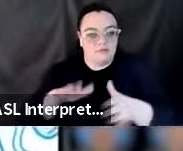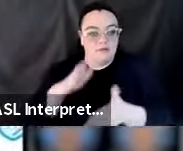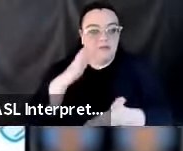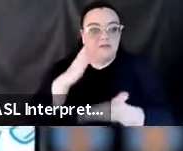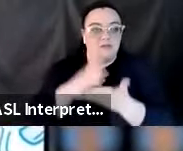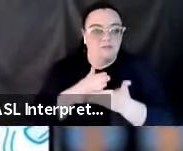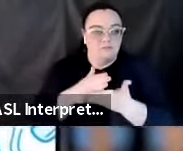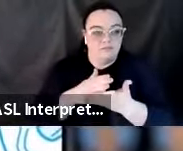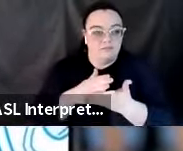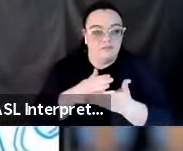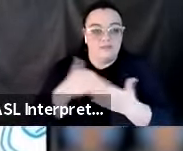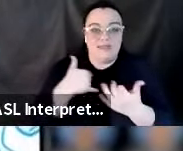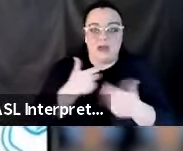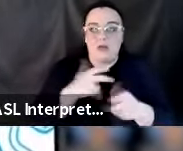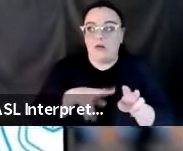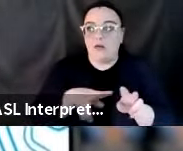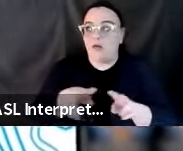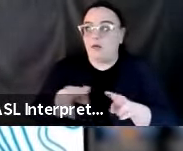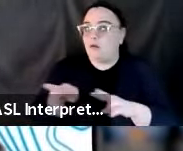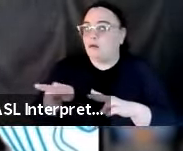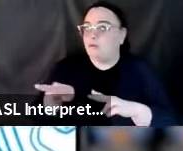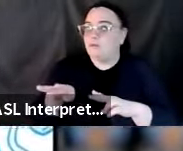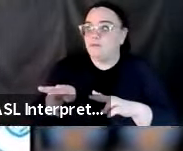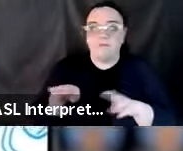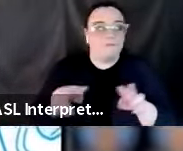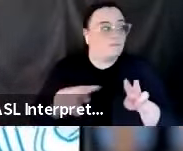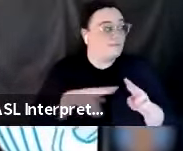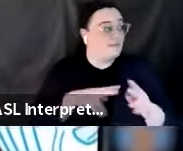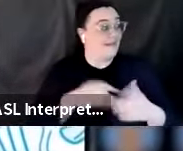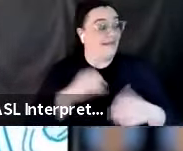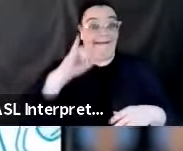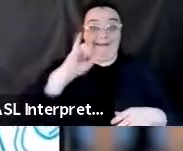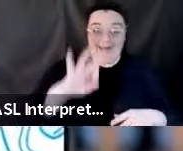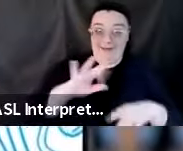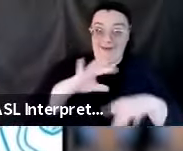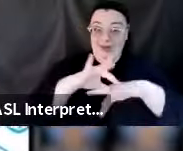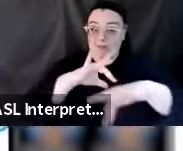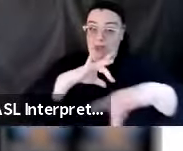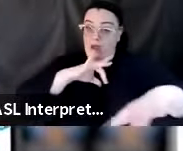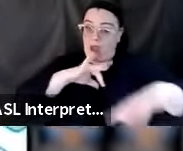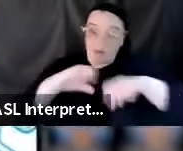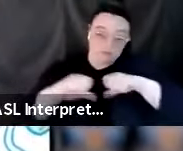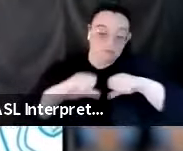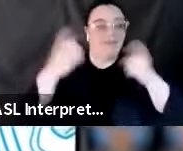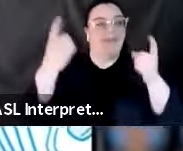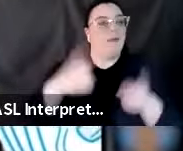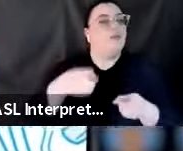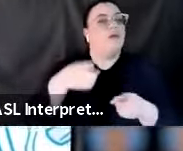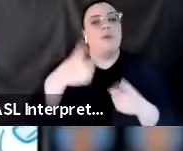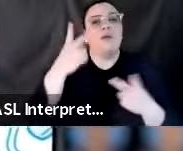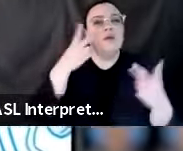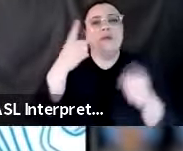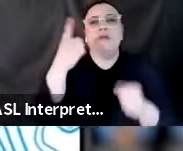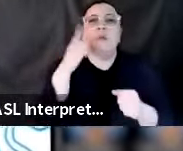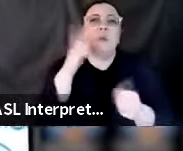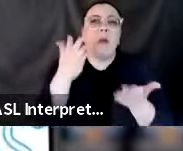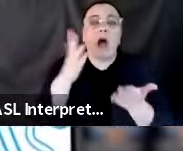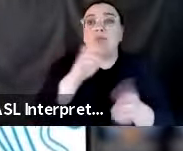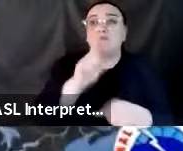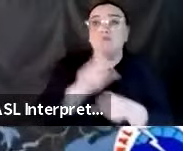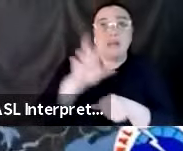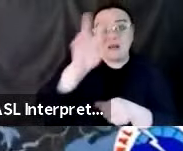What objects might fall or be thrown at you that you should secure in place before a real earthquake?